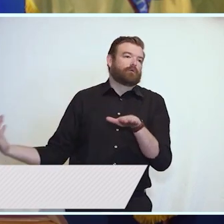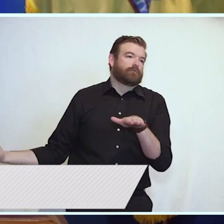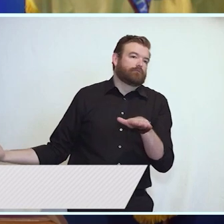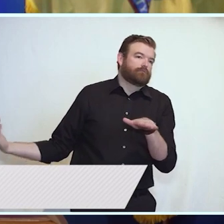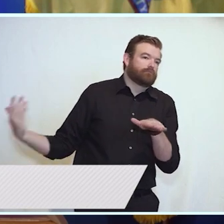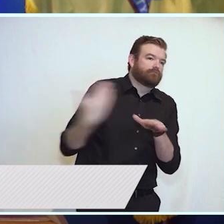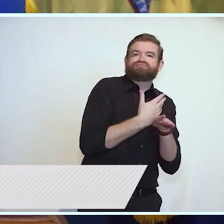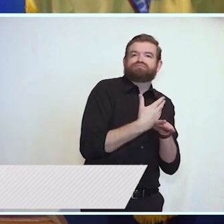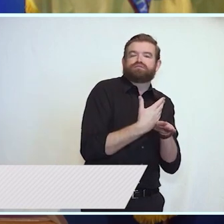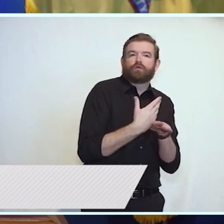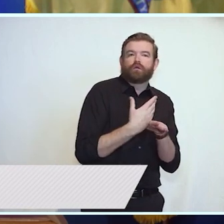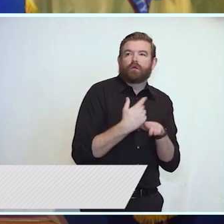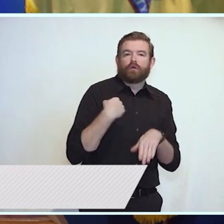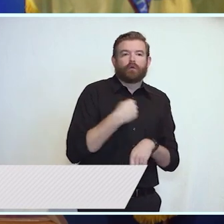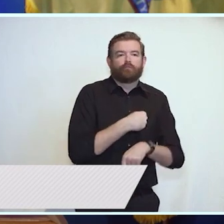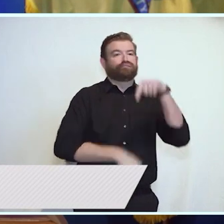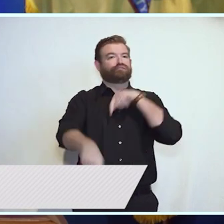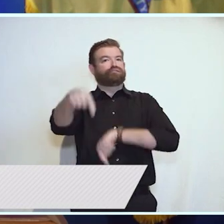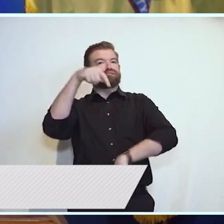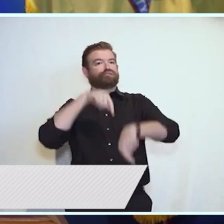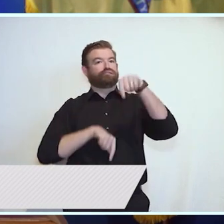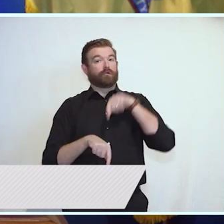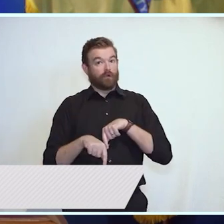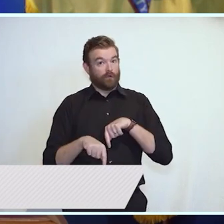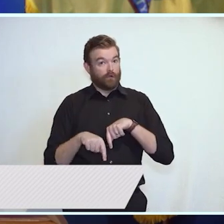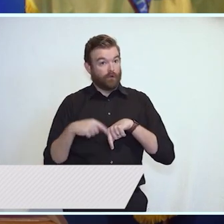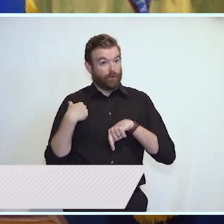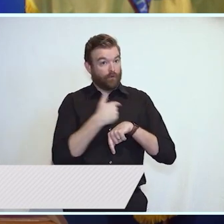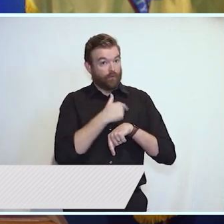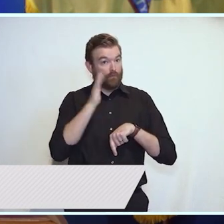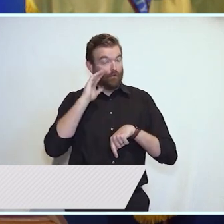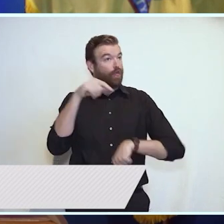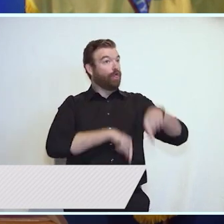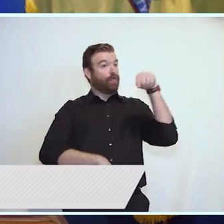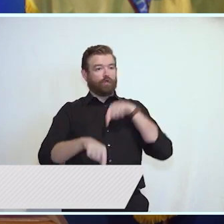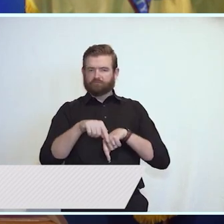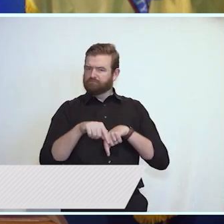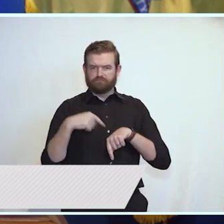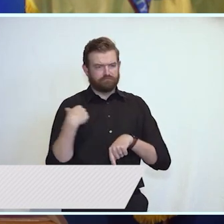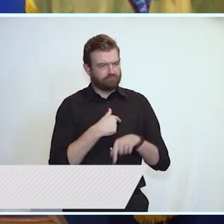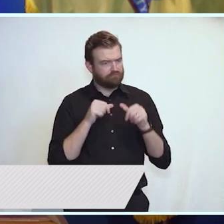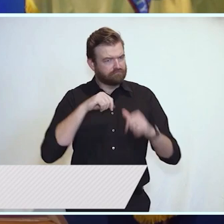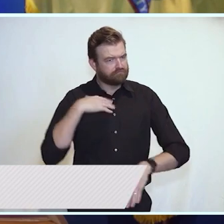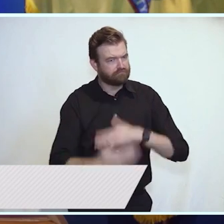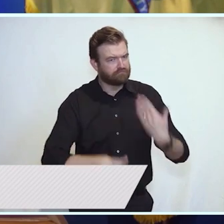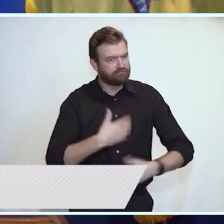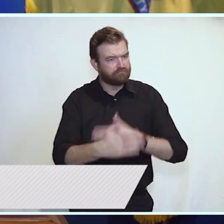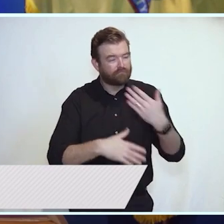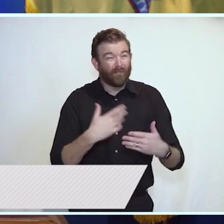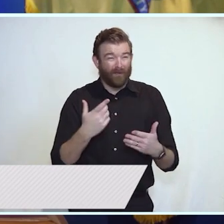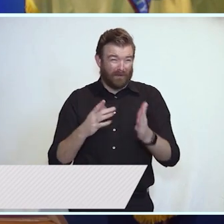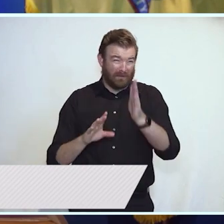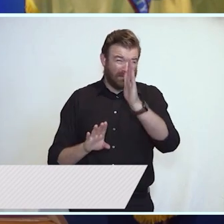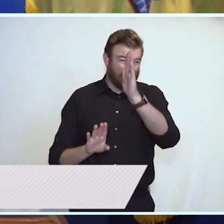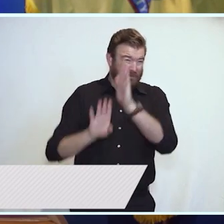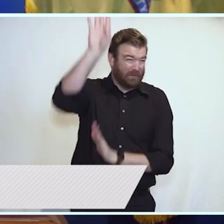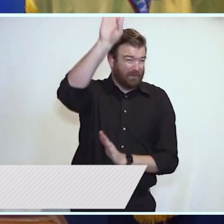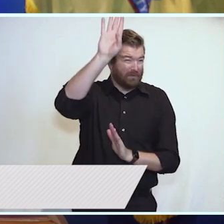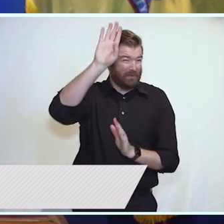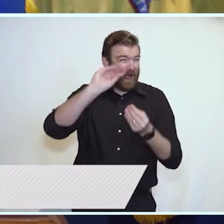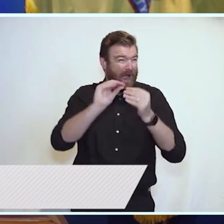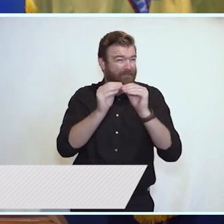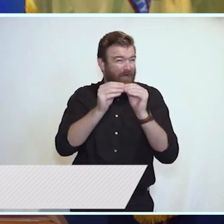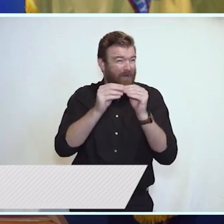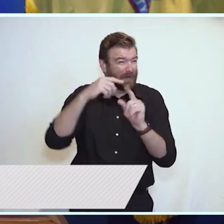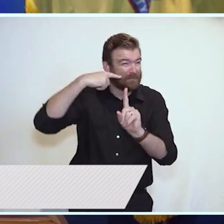us in our tracks and push us back. We will not let it. We are seeing new case counts that dwarf anything we'd seen to